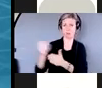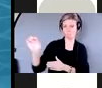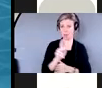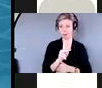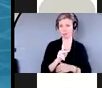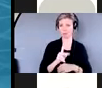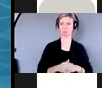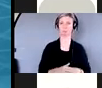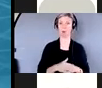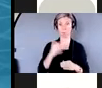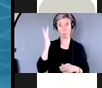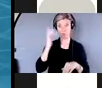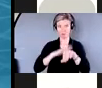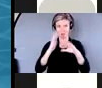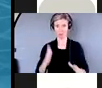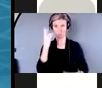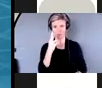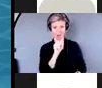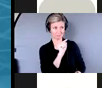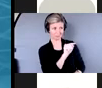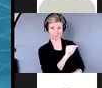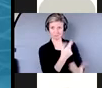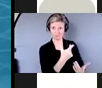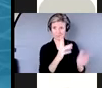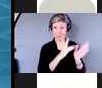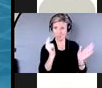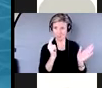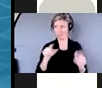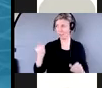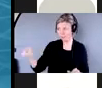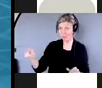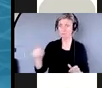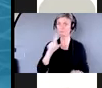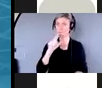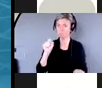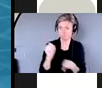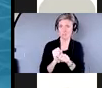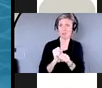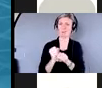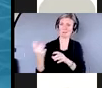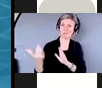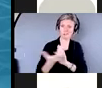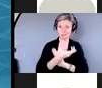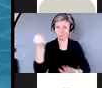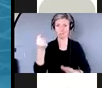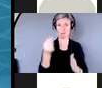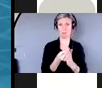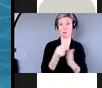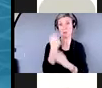knew was perpetrating a scam. And once the money leaves the accounts, it's usually it's usually gone forever.